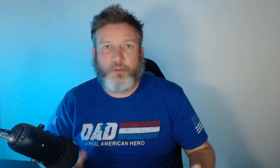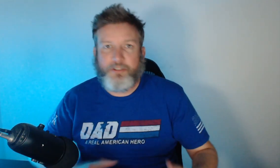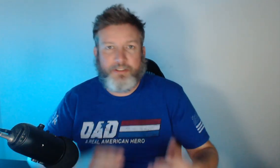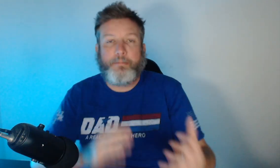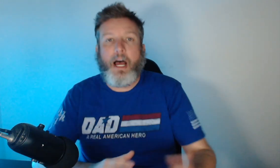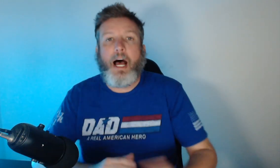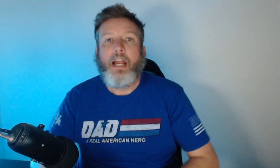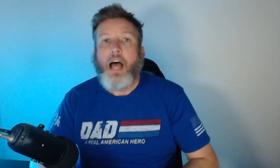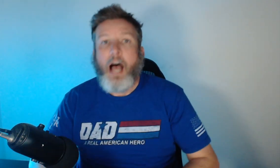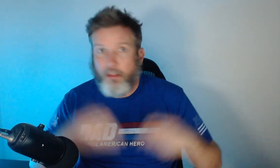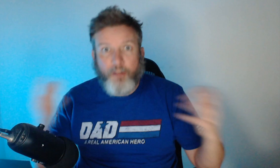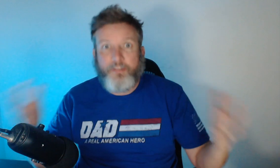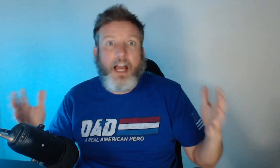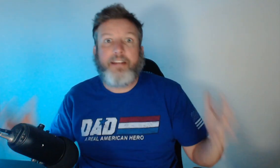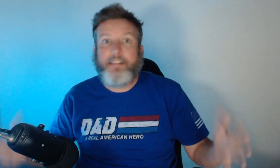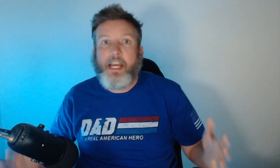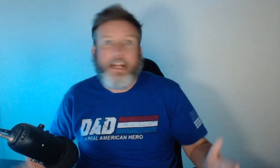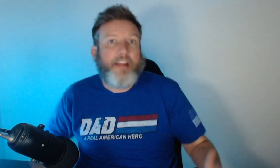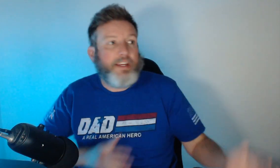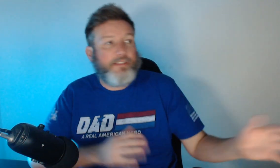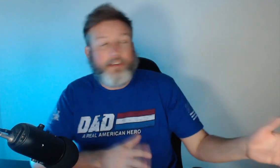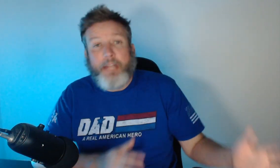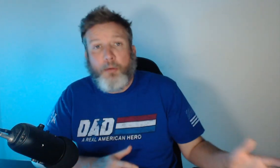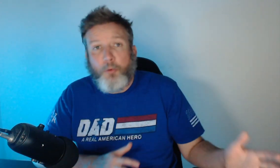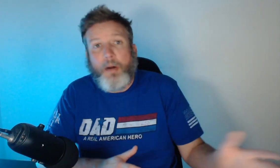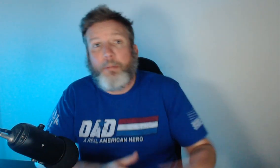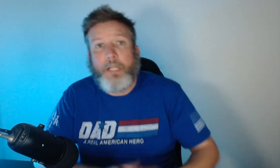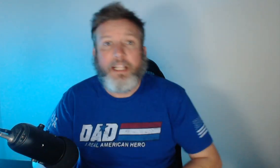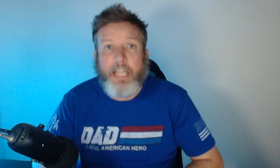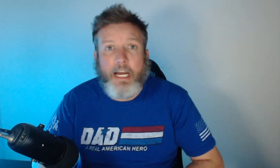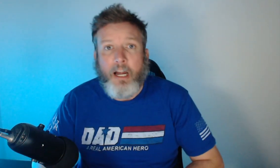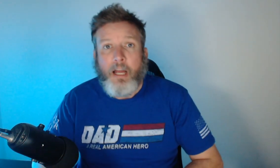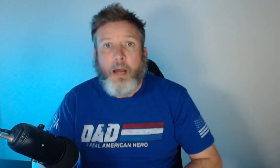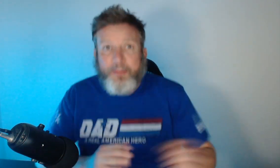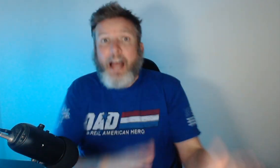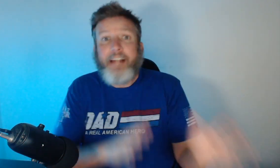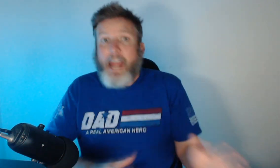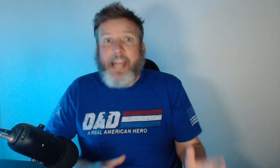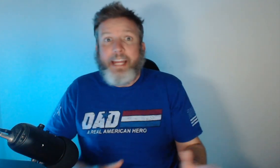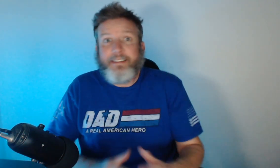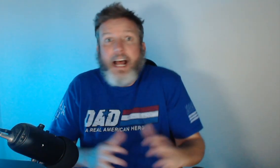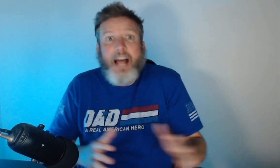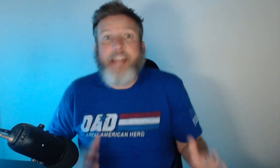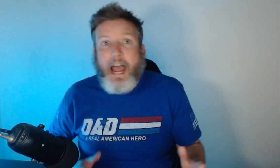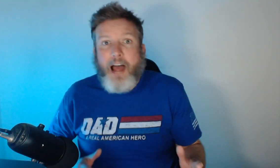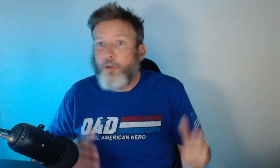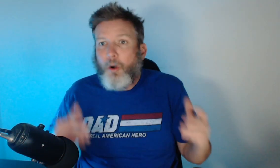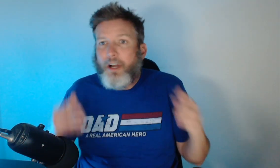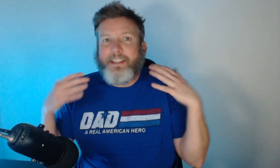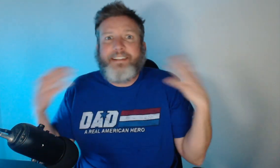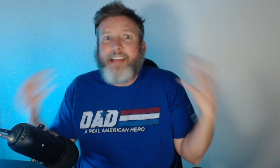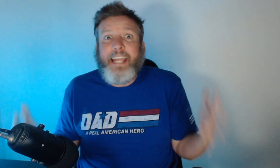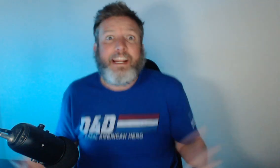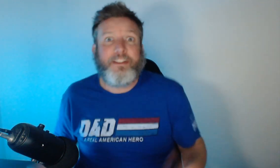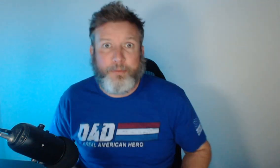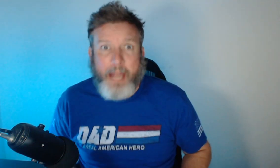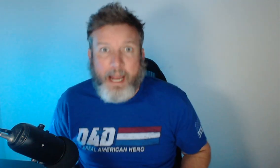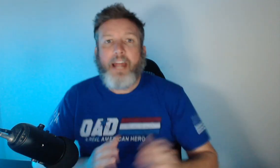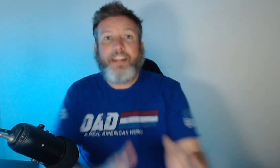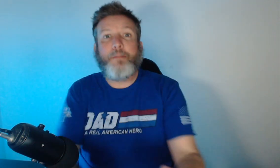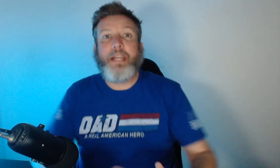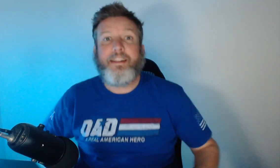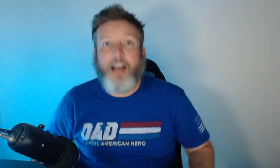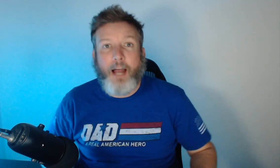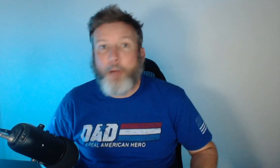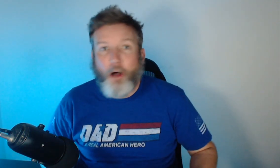energy sources. I'm not. I love the idea and I think someday we'll probably get there. But that day is not now, nor is it decades from